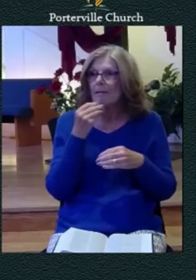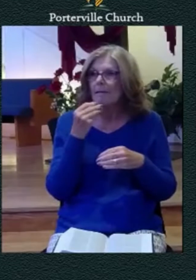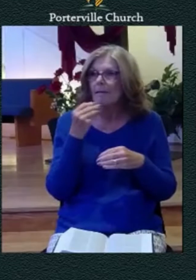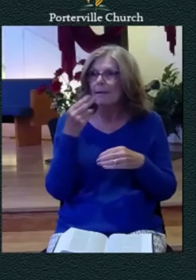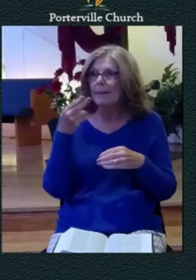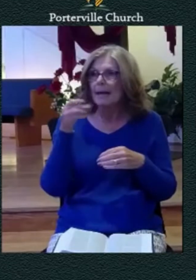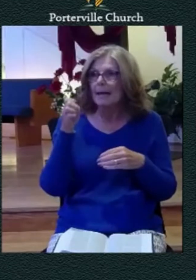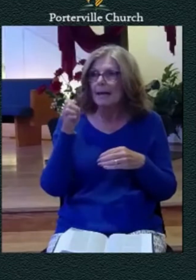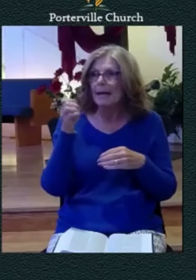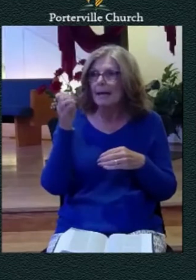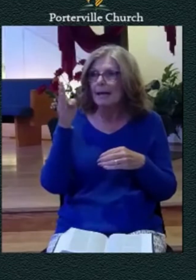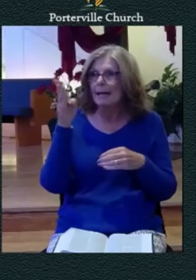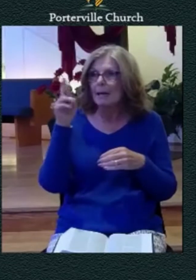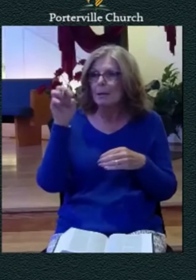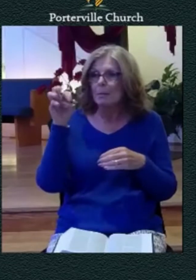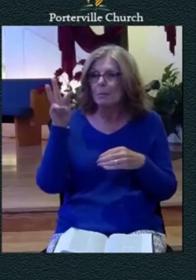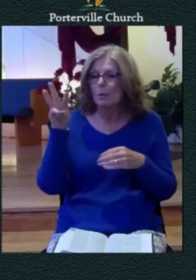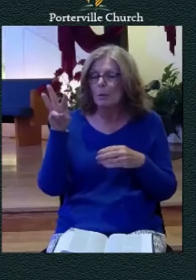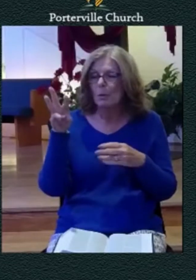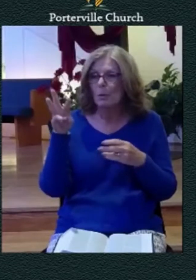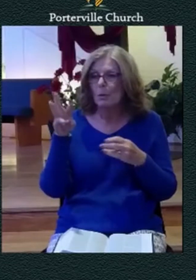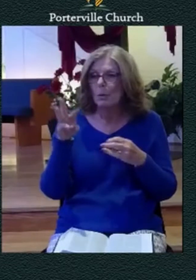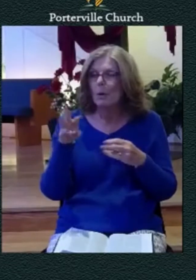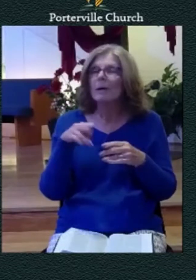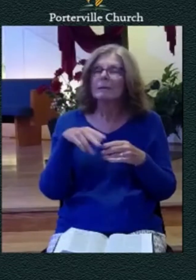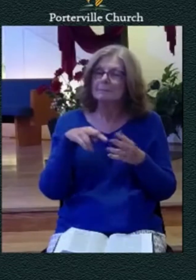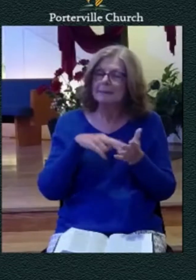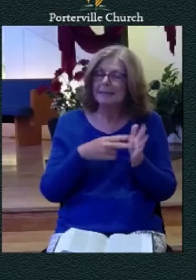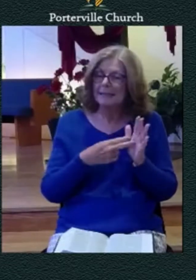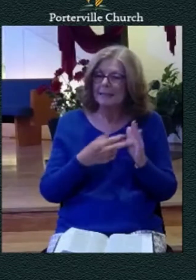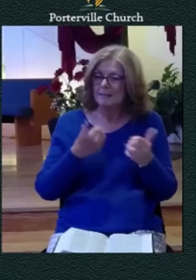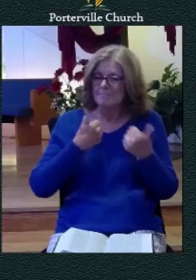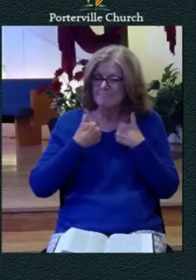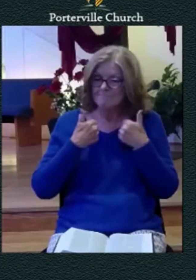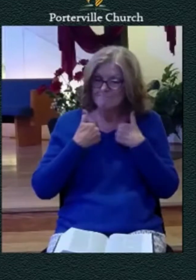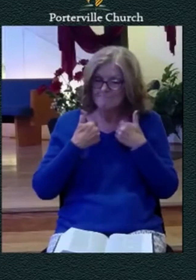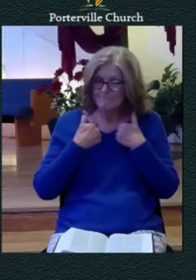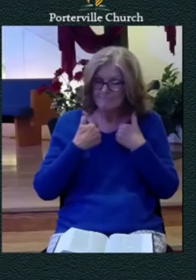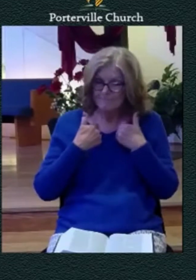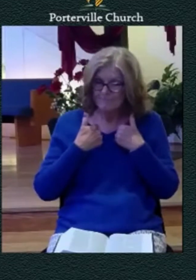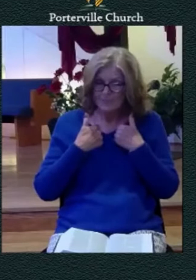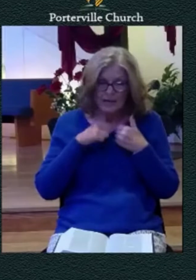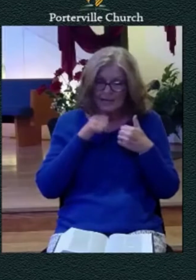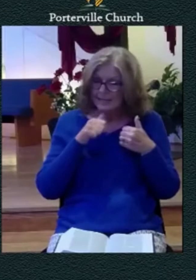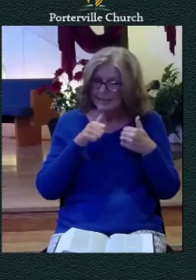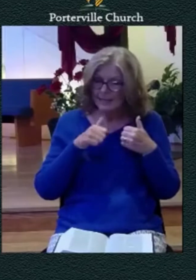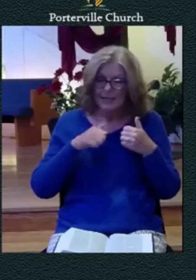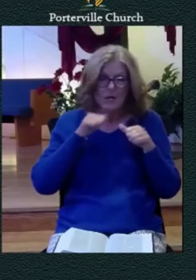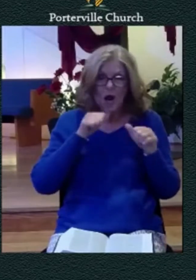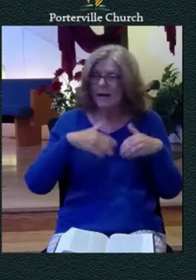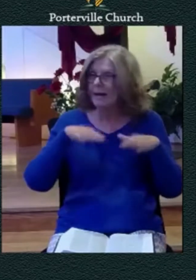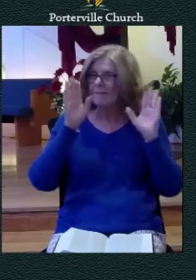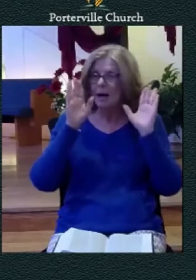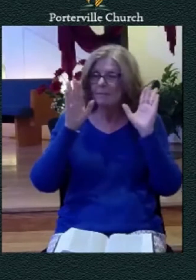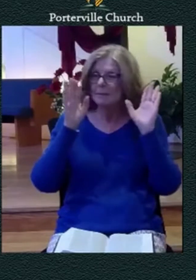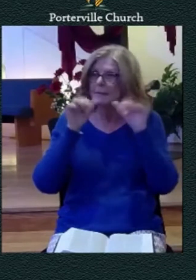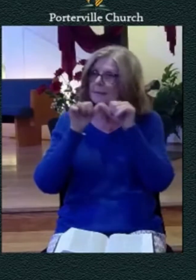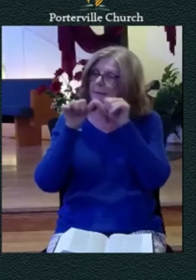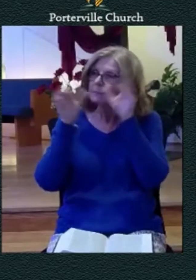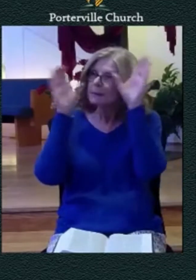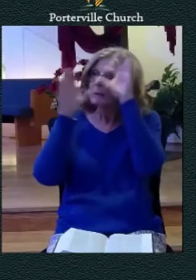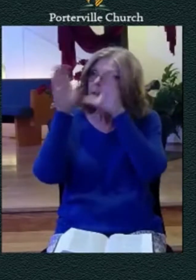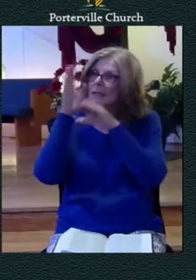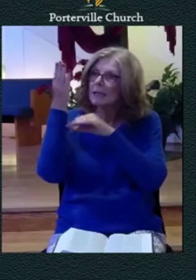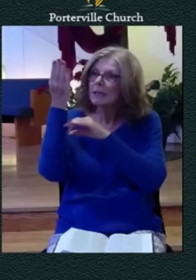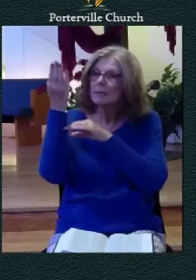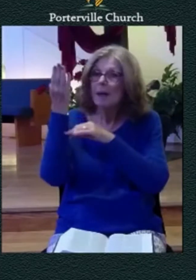it was one of self-exhortation go to god don't give up keep seeking him even though he seems not to